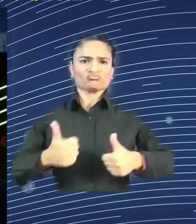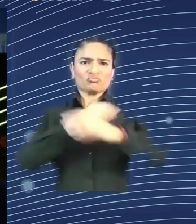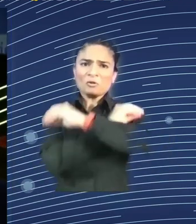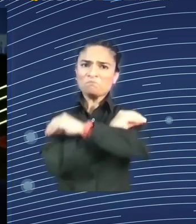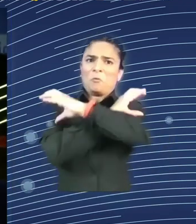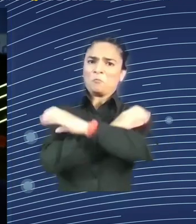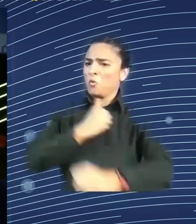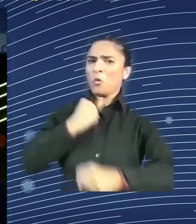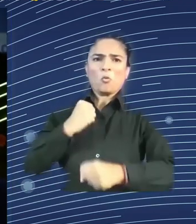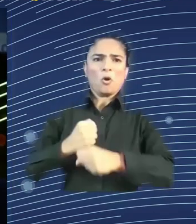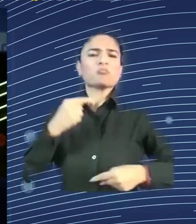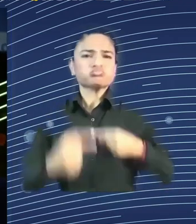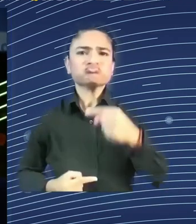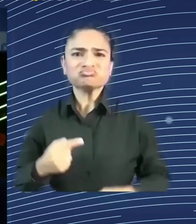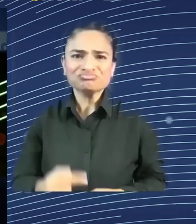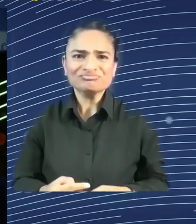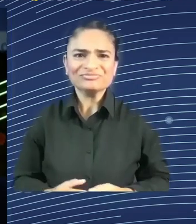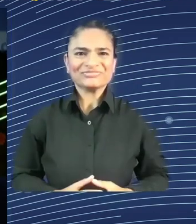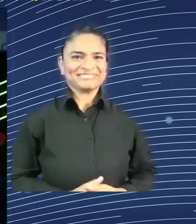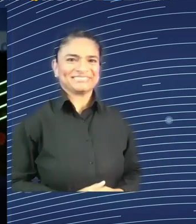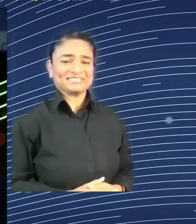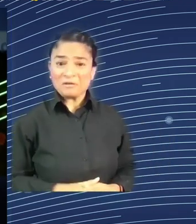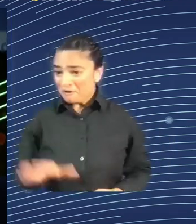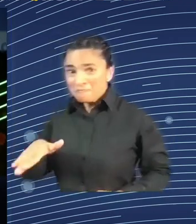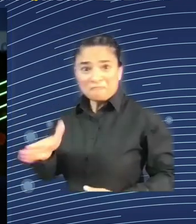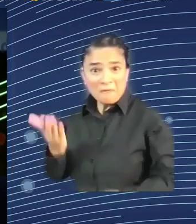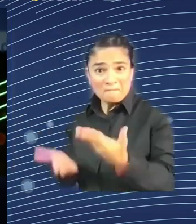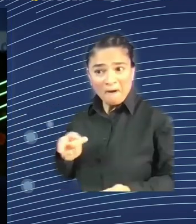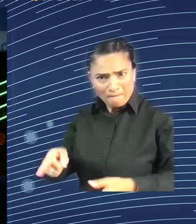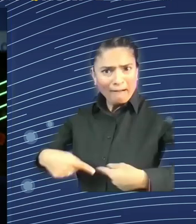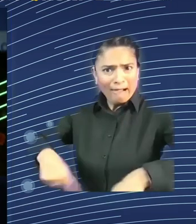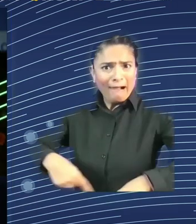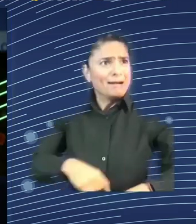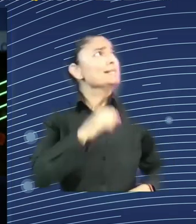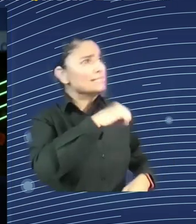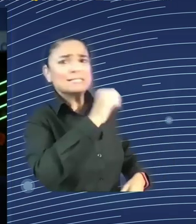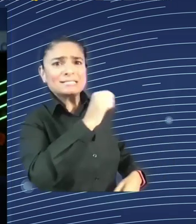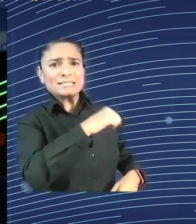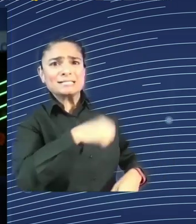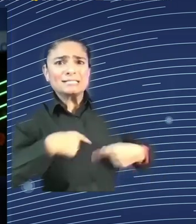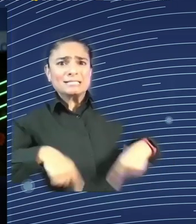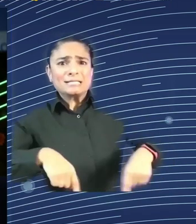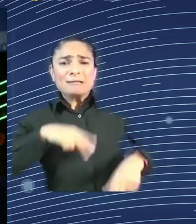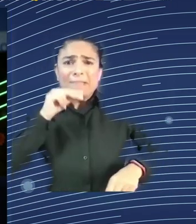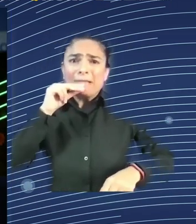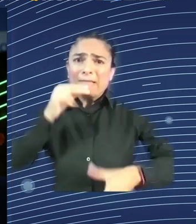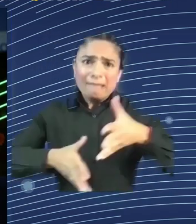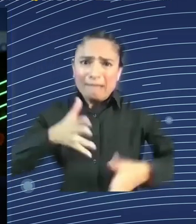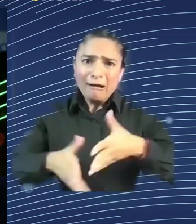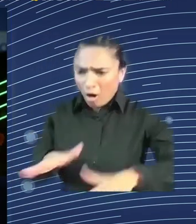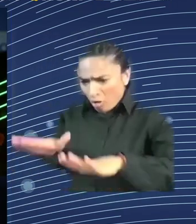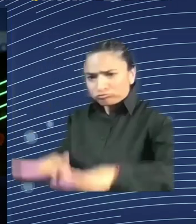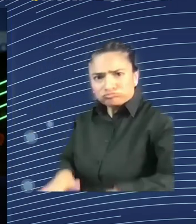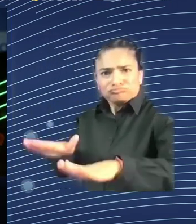so we can follow you better. I'll ask my next question if that's all right. I'm, by the way, very happy to hear that you're a big fan of lifelong